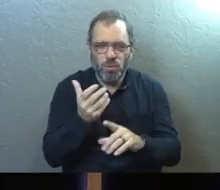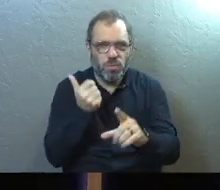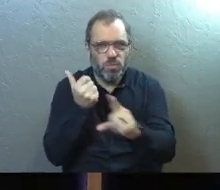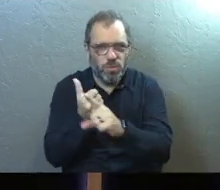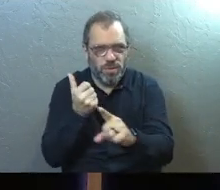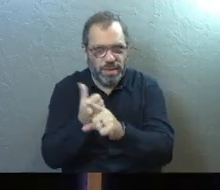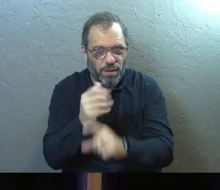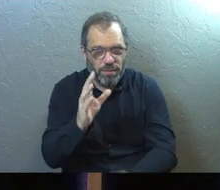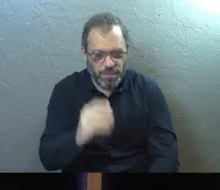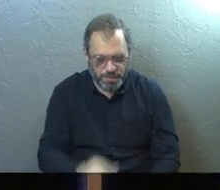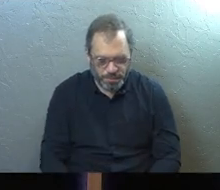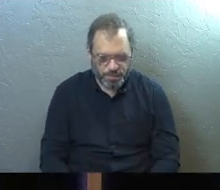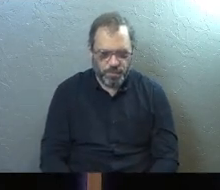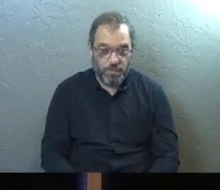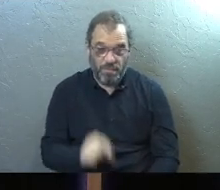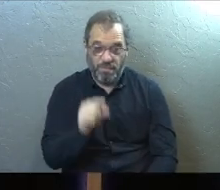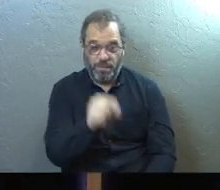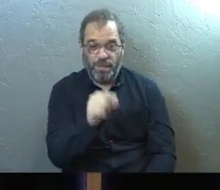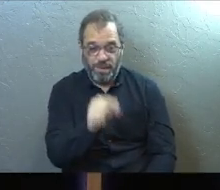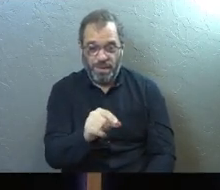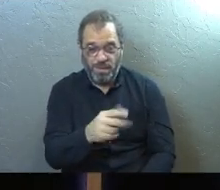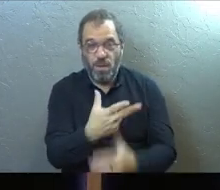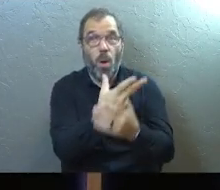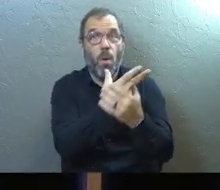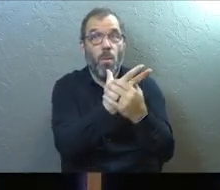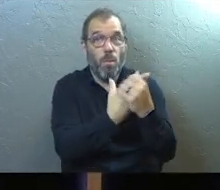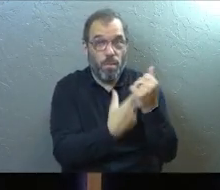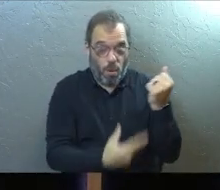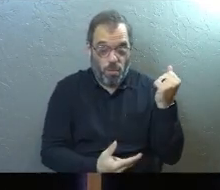because he does both.